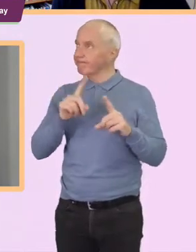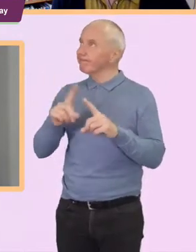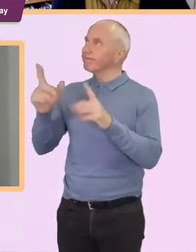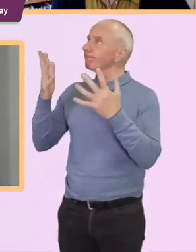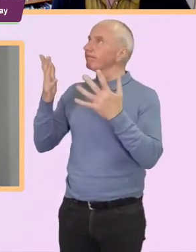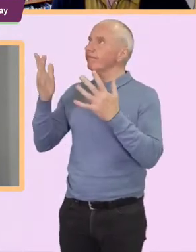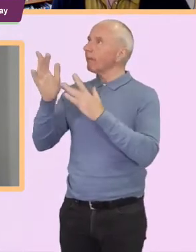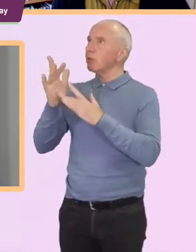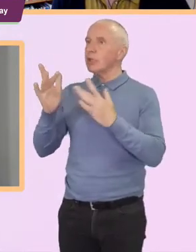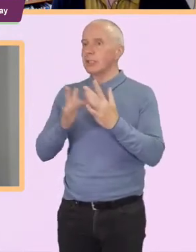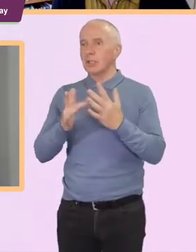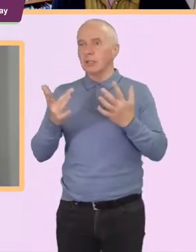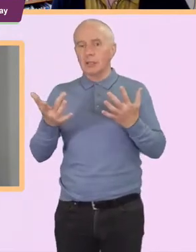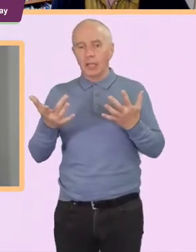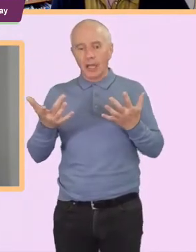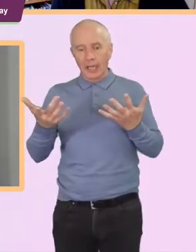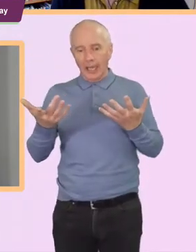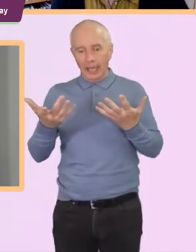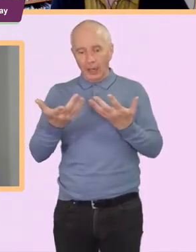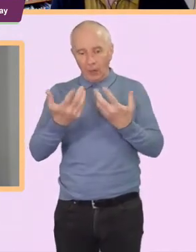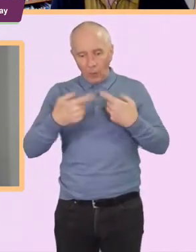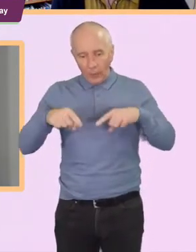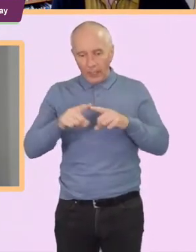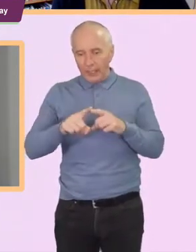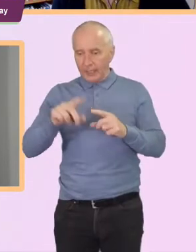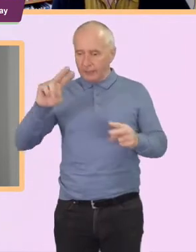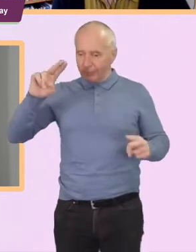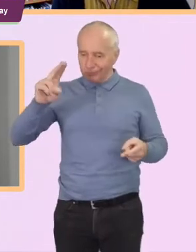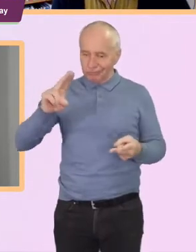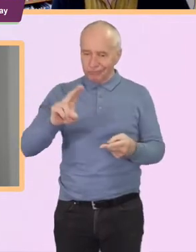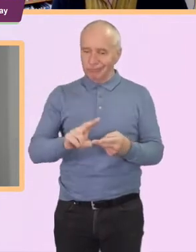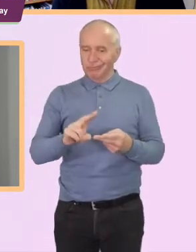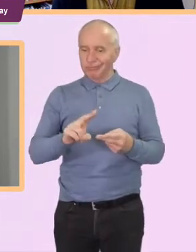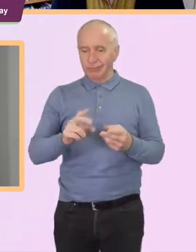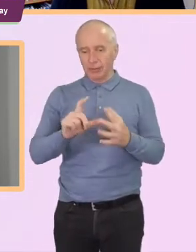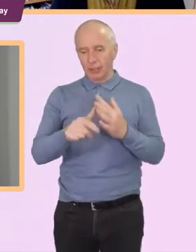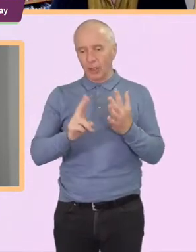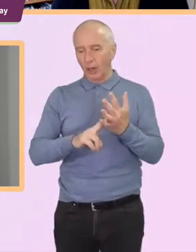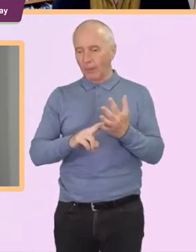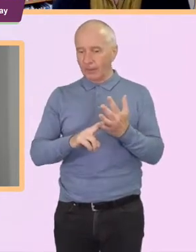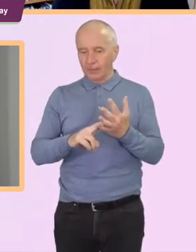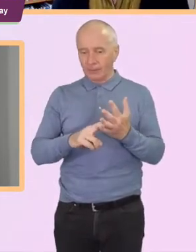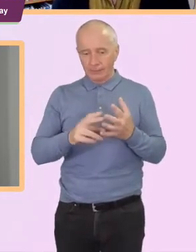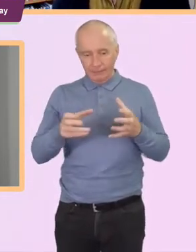how we reduce our carbon footprint down towards net zero in in the years to come.